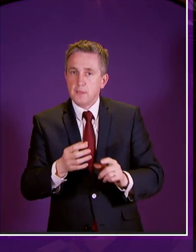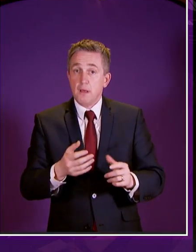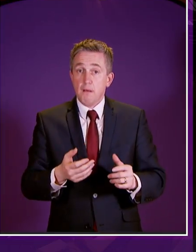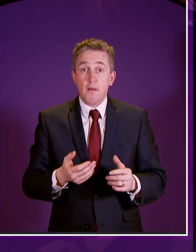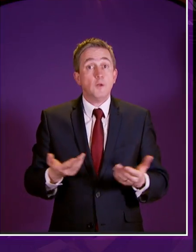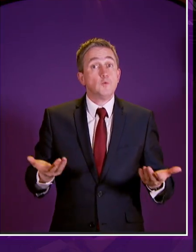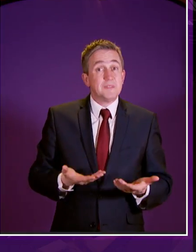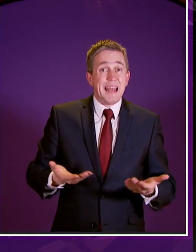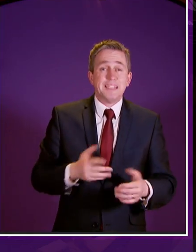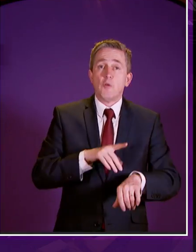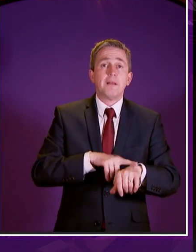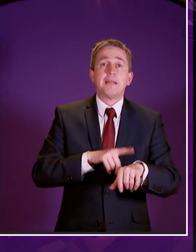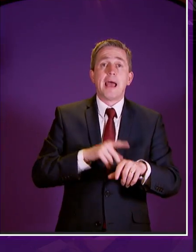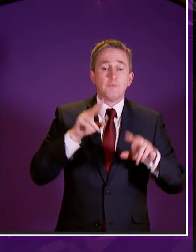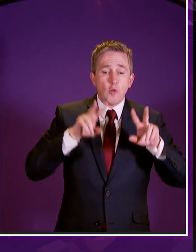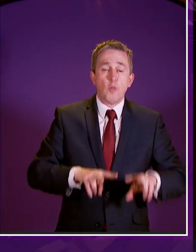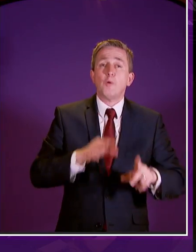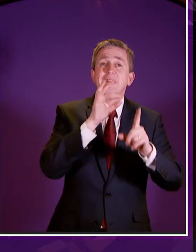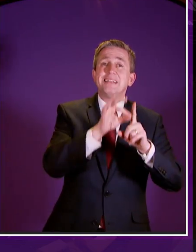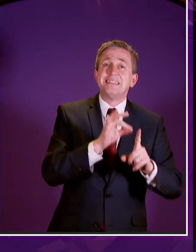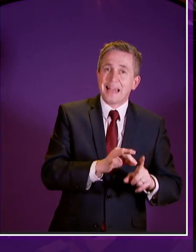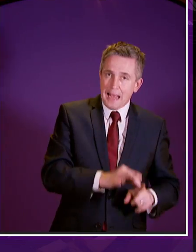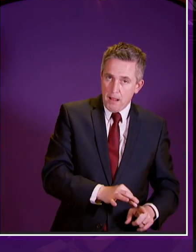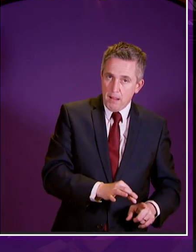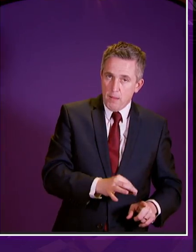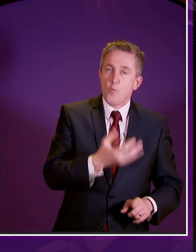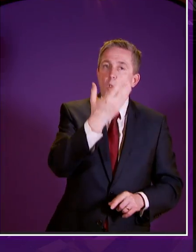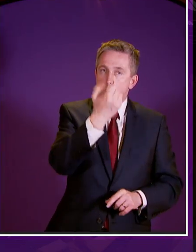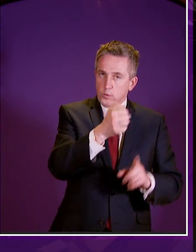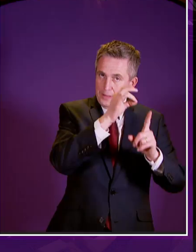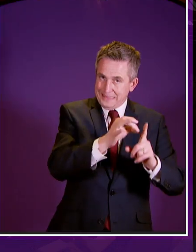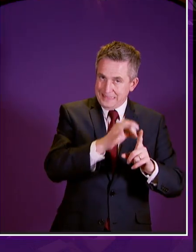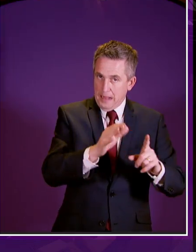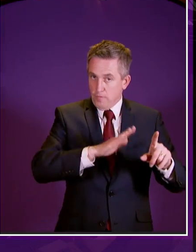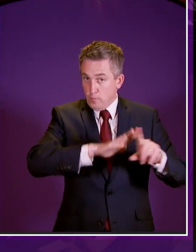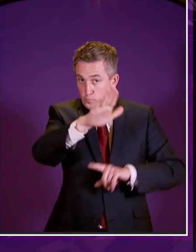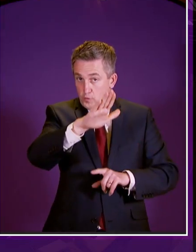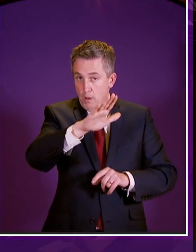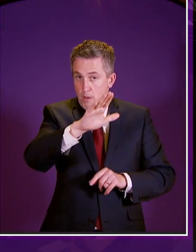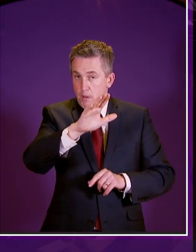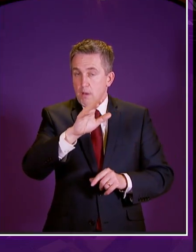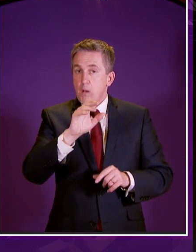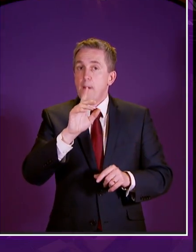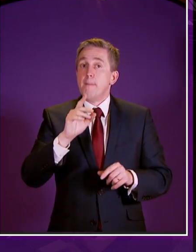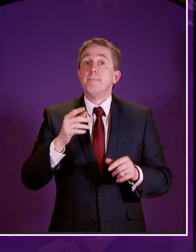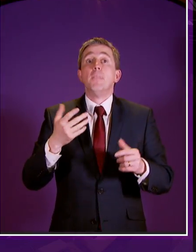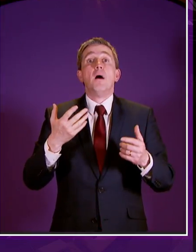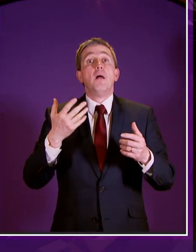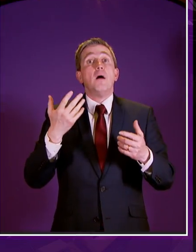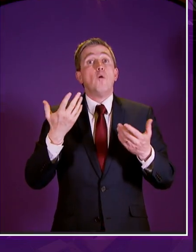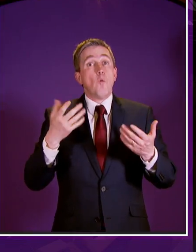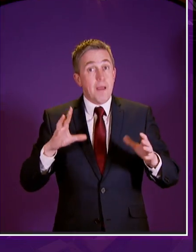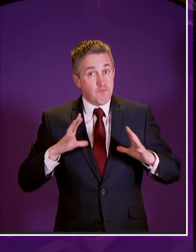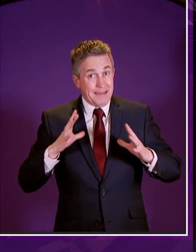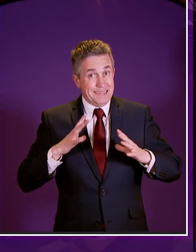detail with those concerns but let me say again as i have said publicly we are on track to deliver as we have